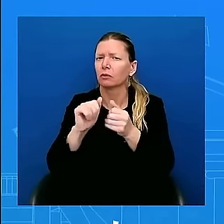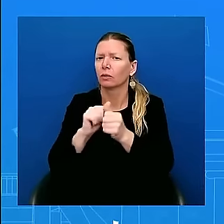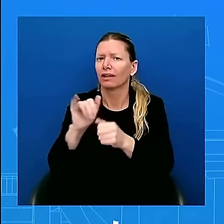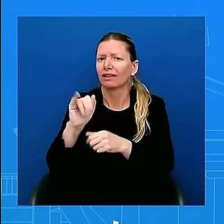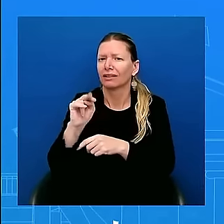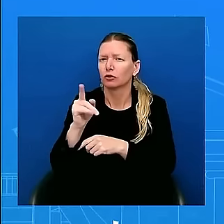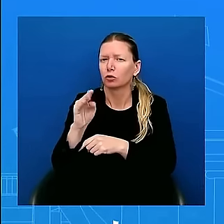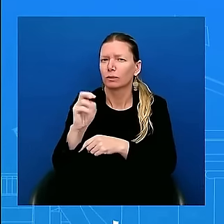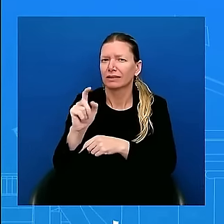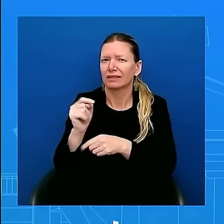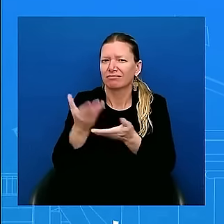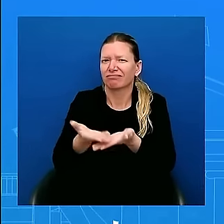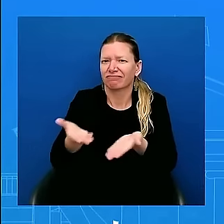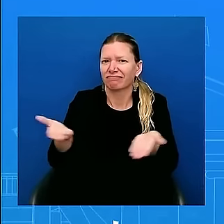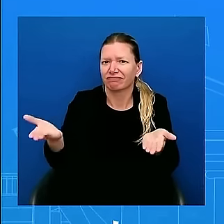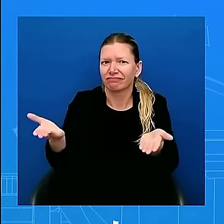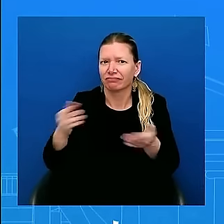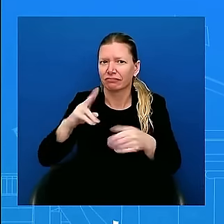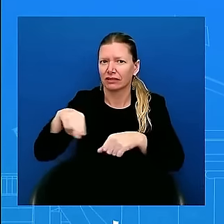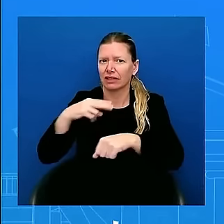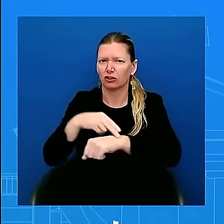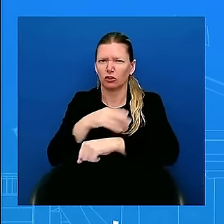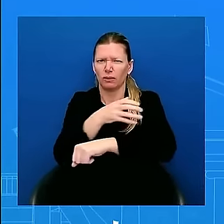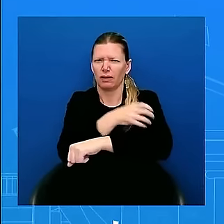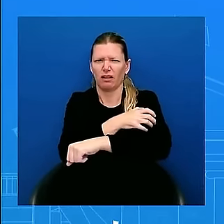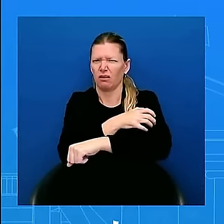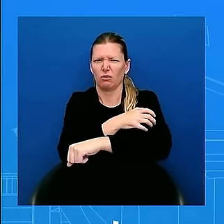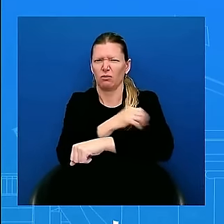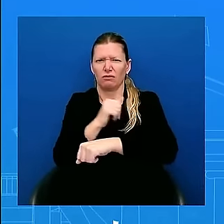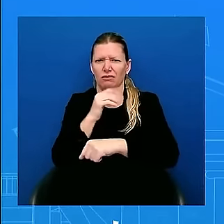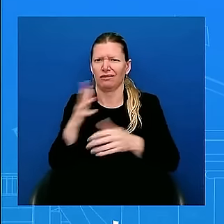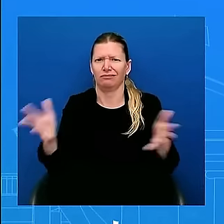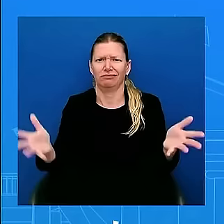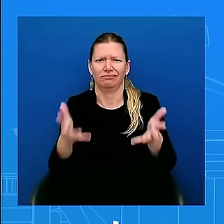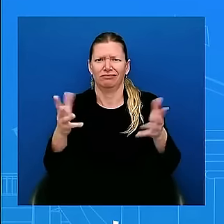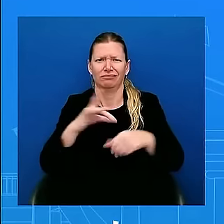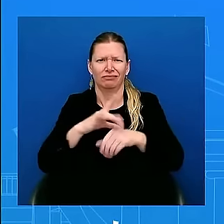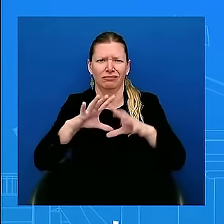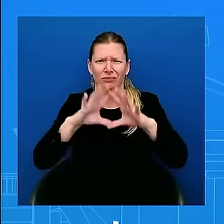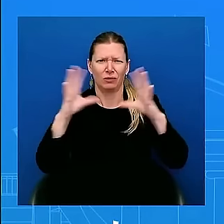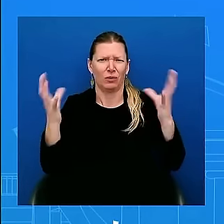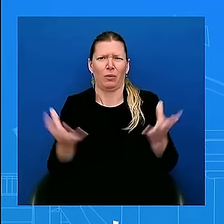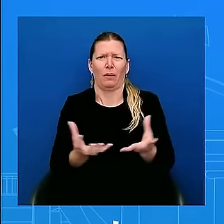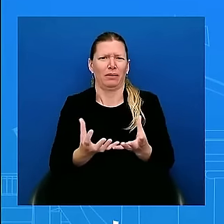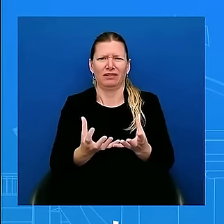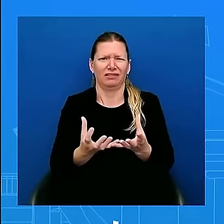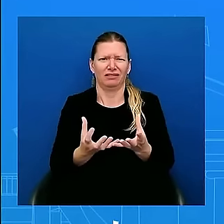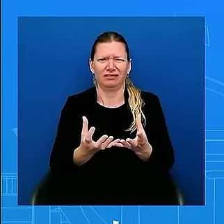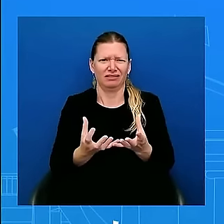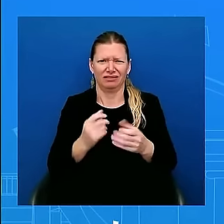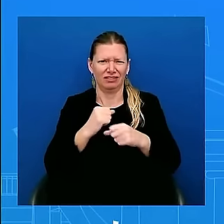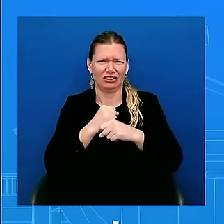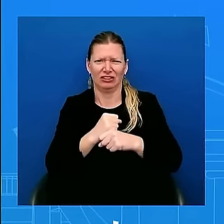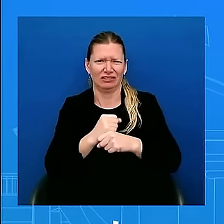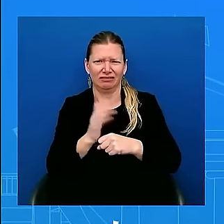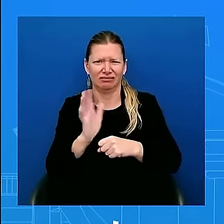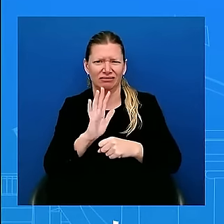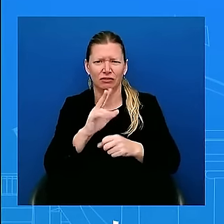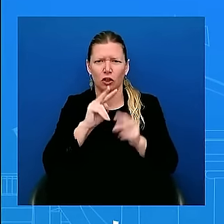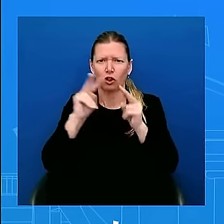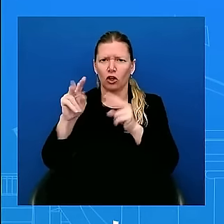the in the Arctic but the president if anything if you look at his foreign policy